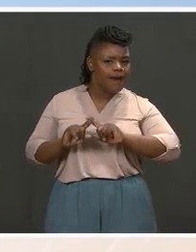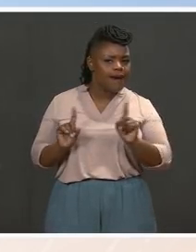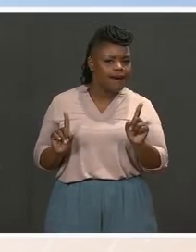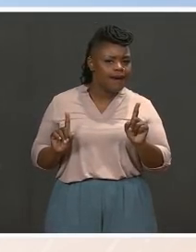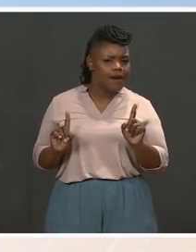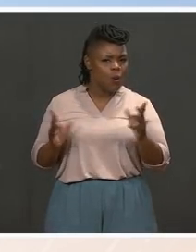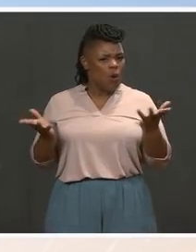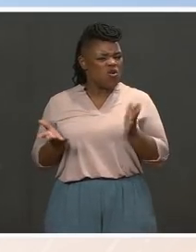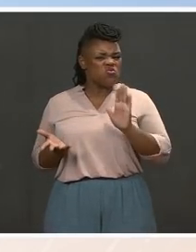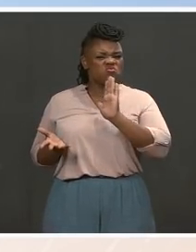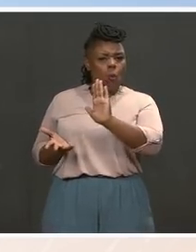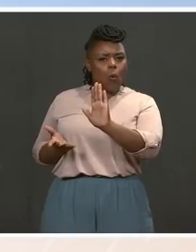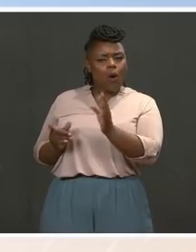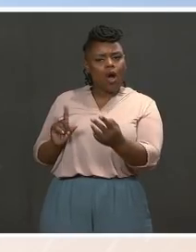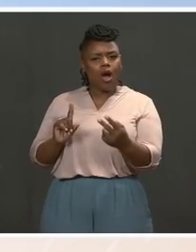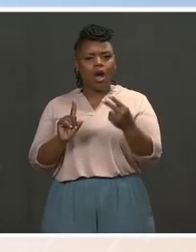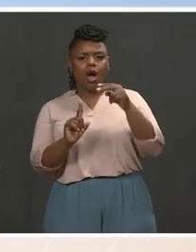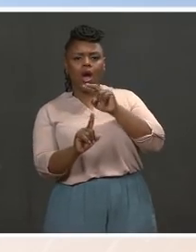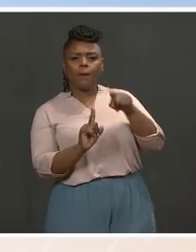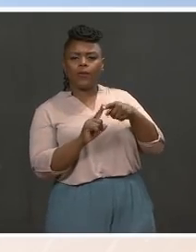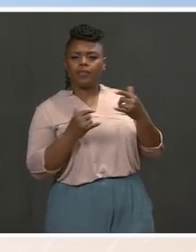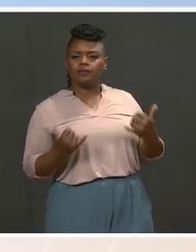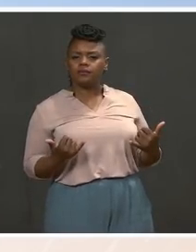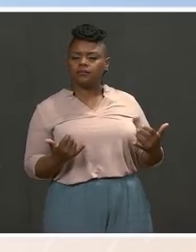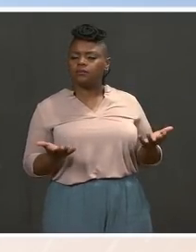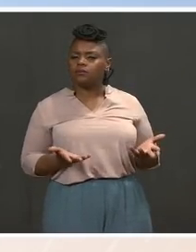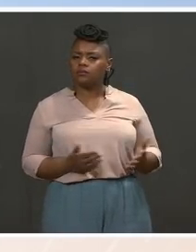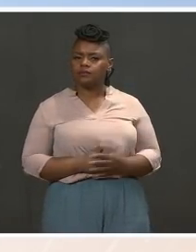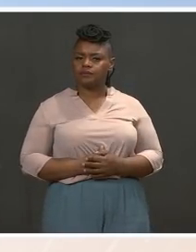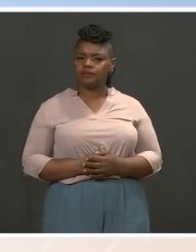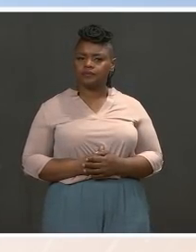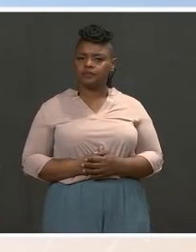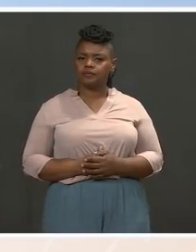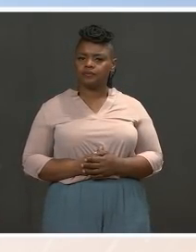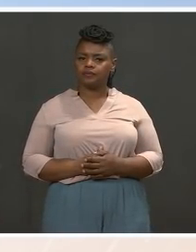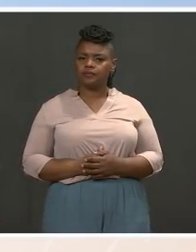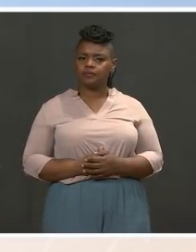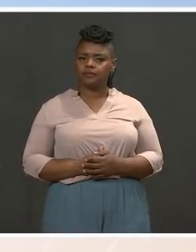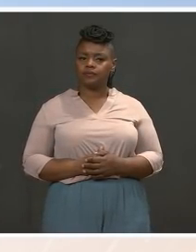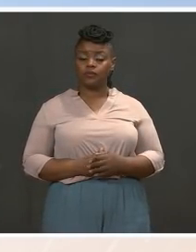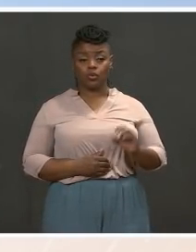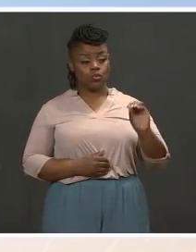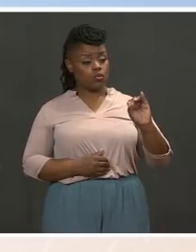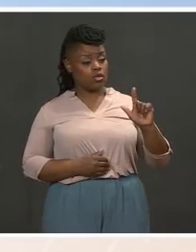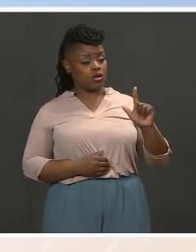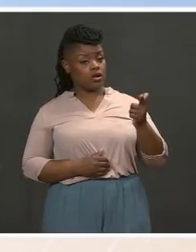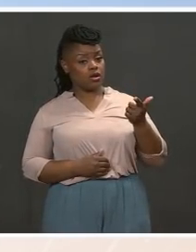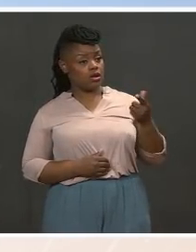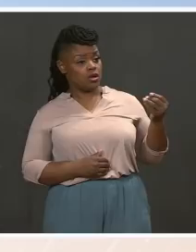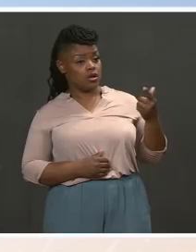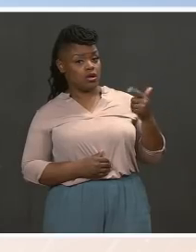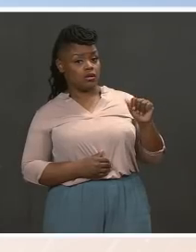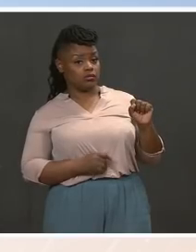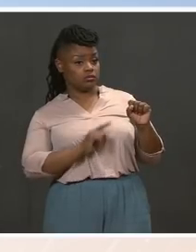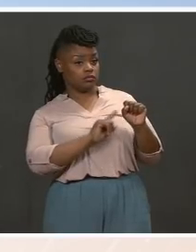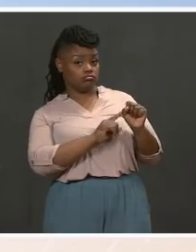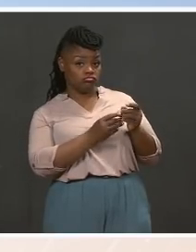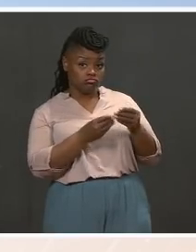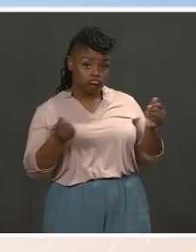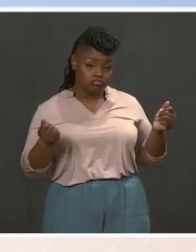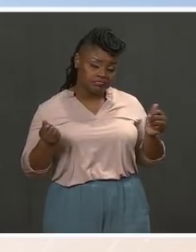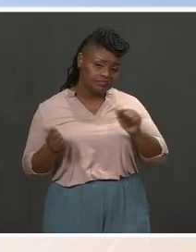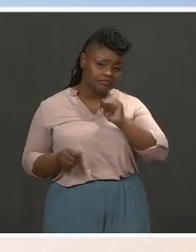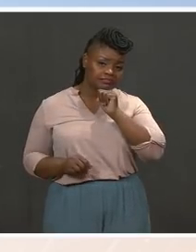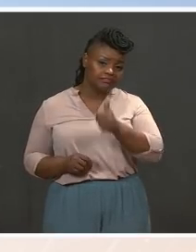this legal environment? MS. Well, I would say first, oil and gas jobs aren't going anywhere. The outgoing administration